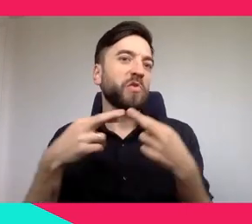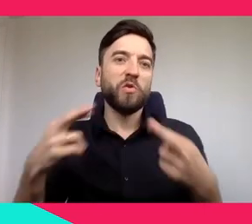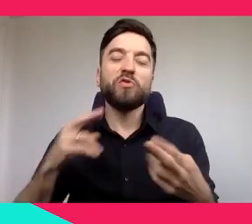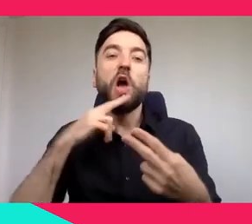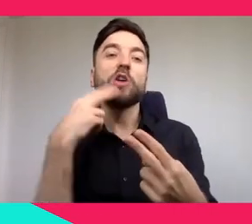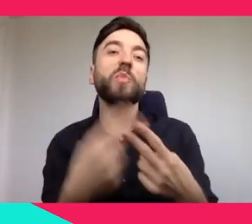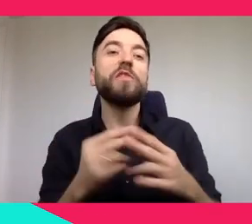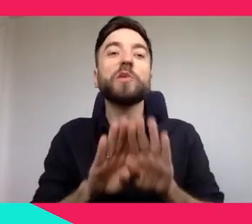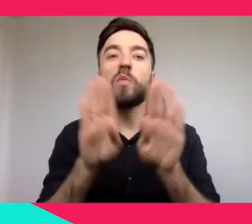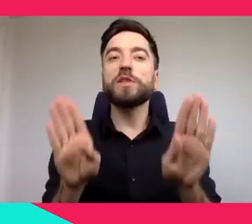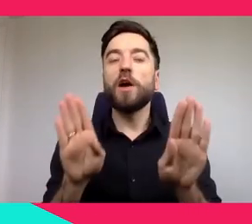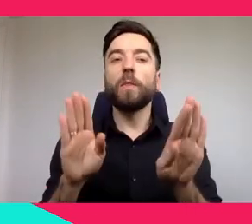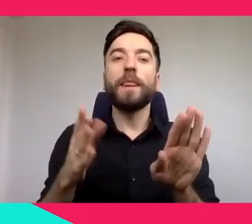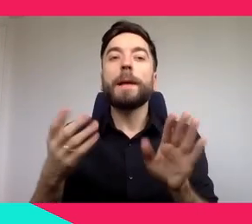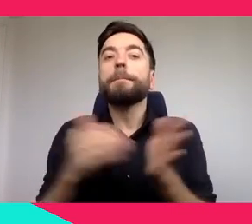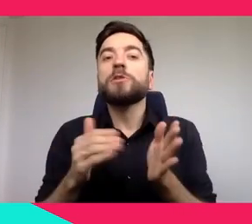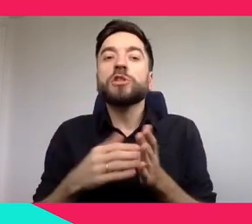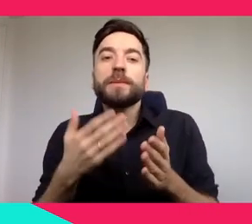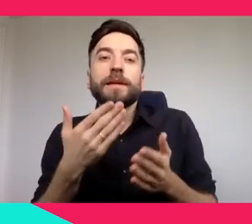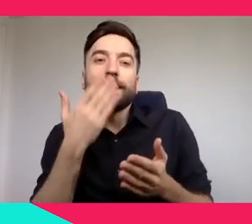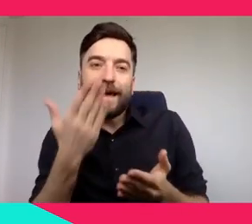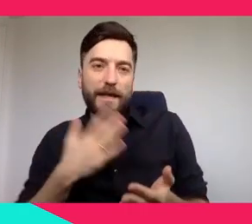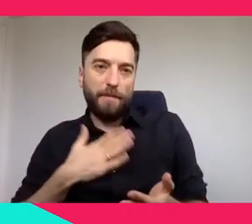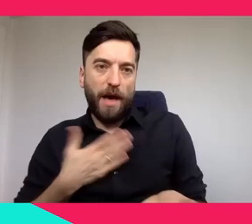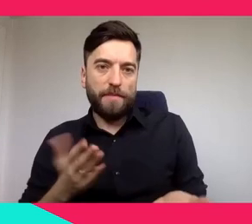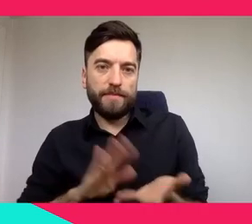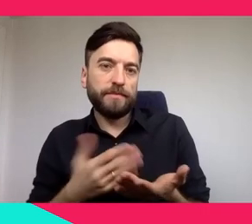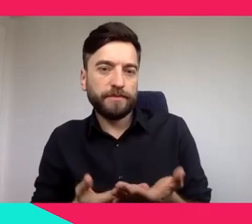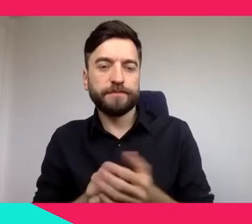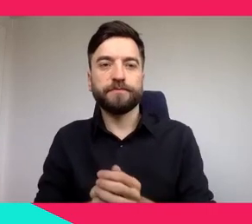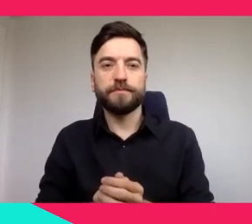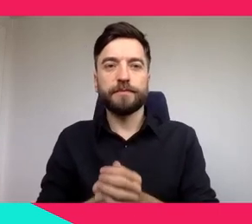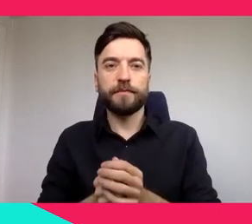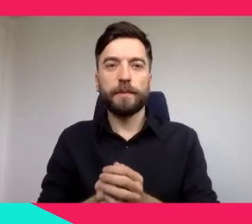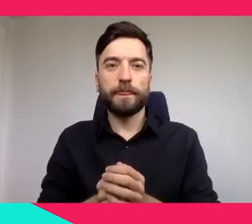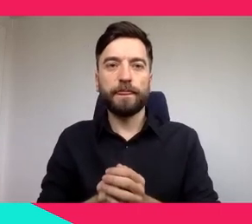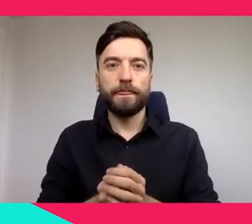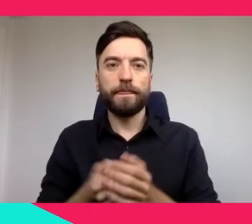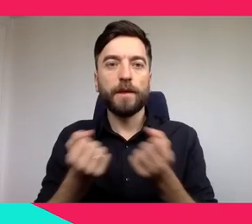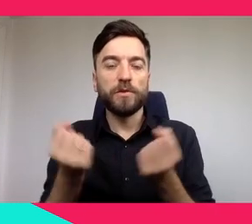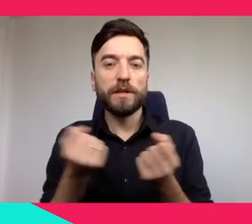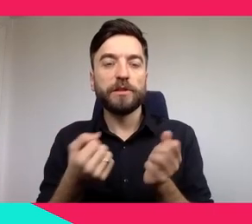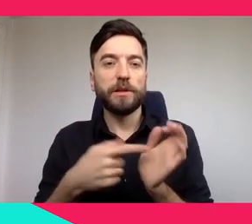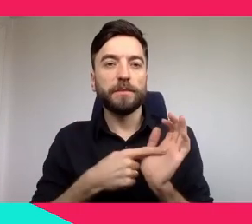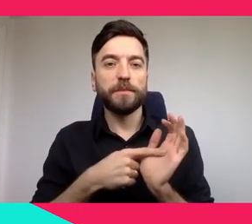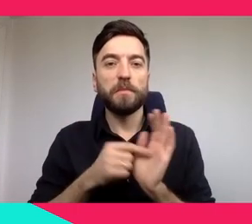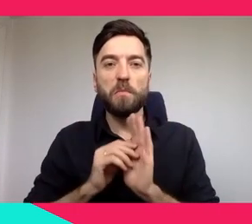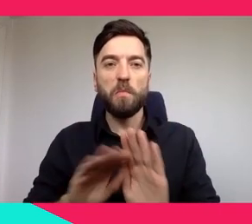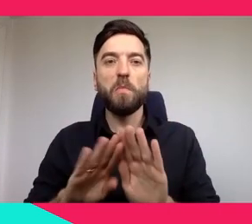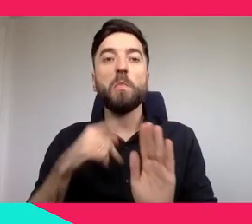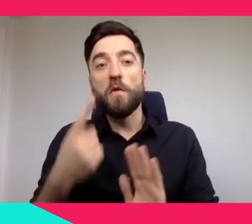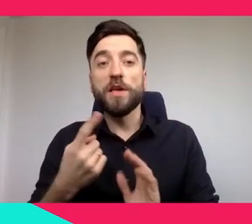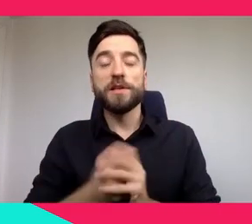first I will try to assess the mission of the